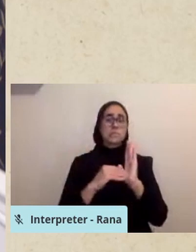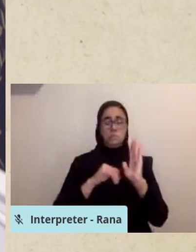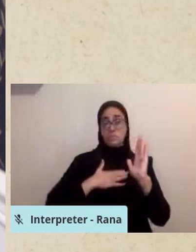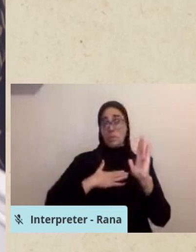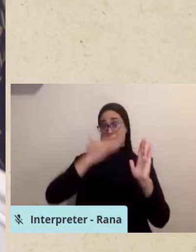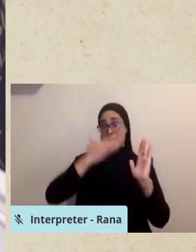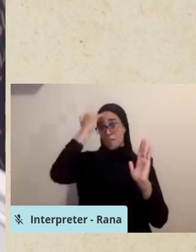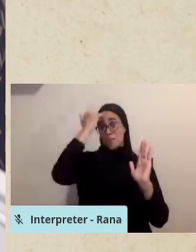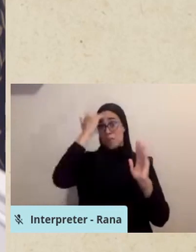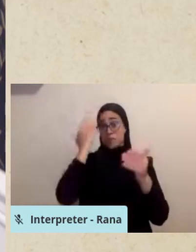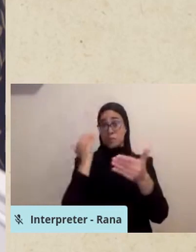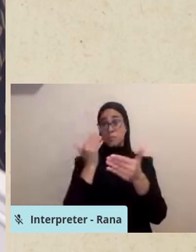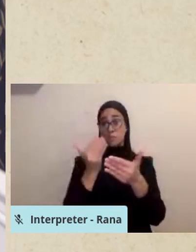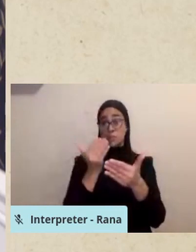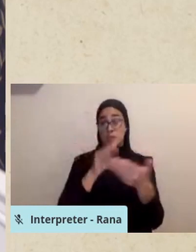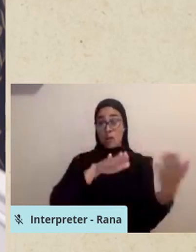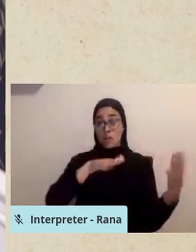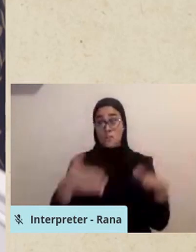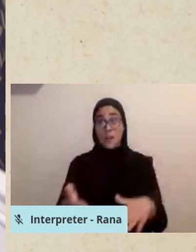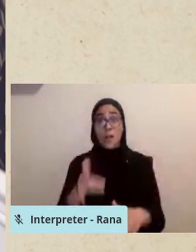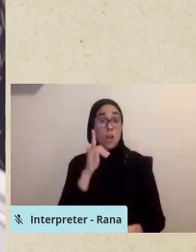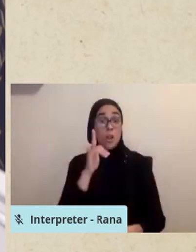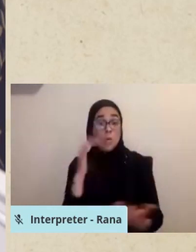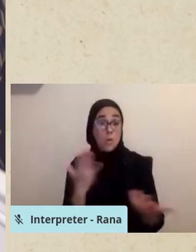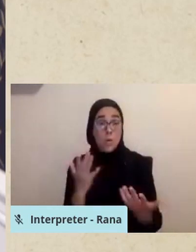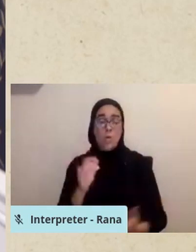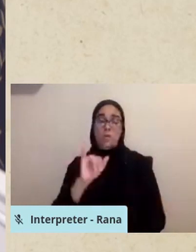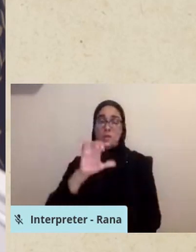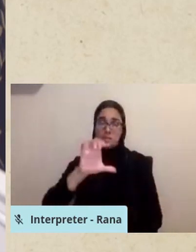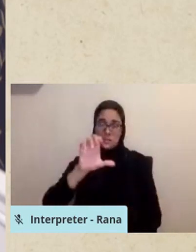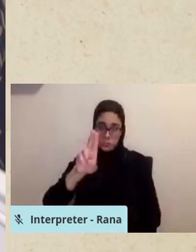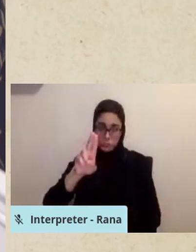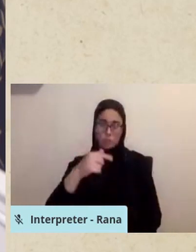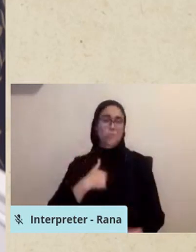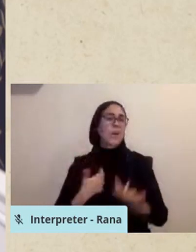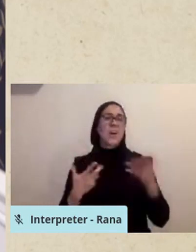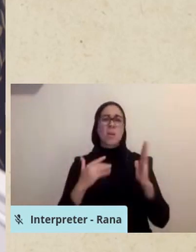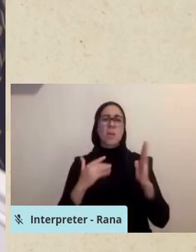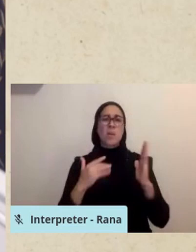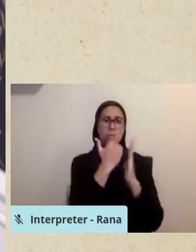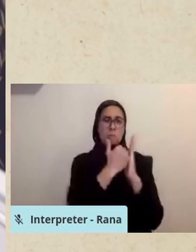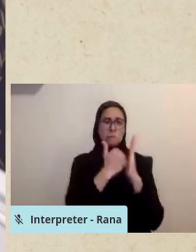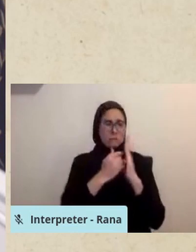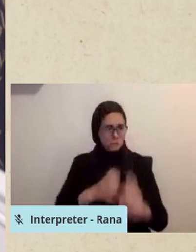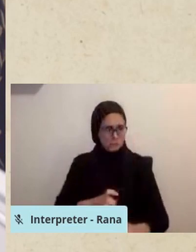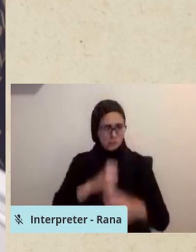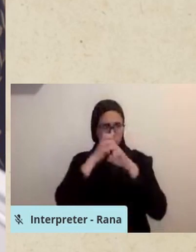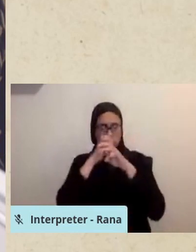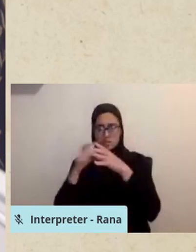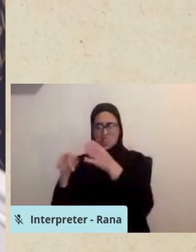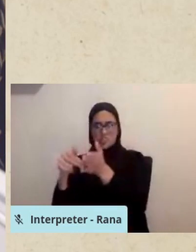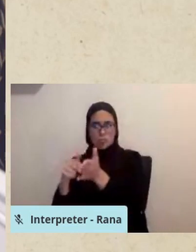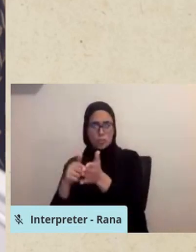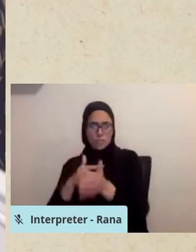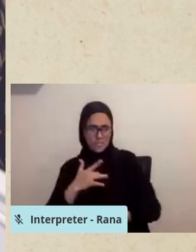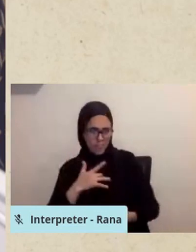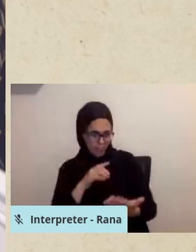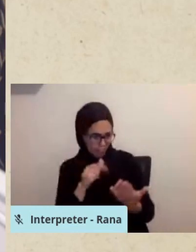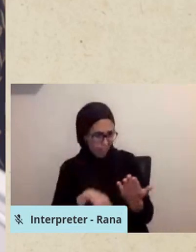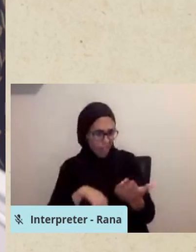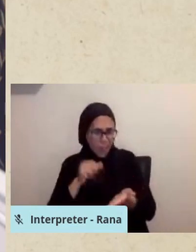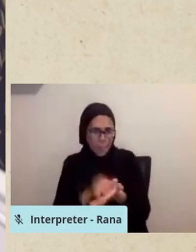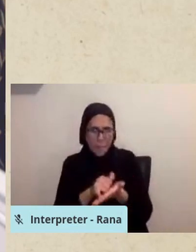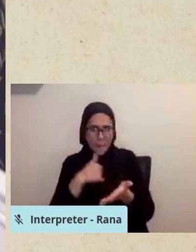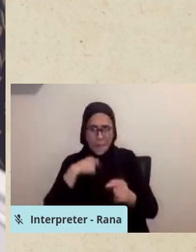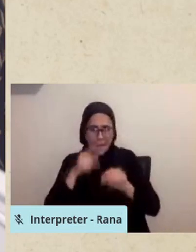like in the ICU setting. I didn't want to make a demanding list that would have the care provider thinking, how the heck am I supposed to